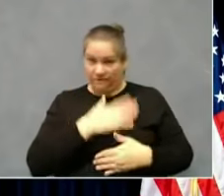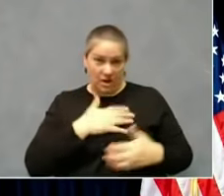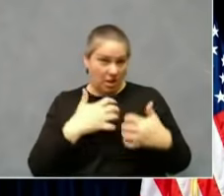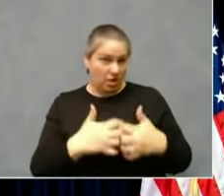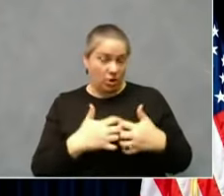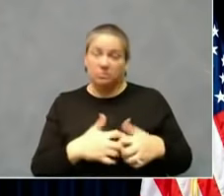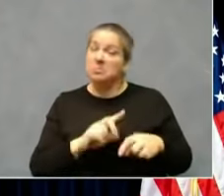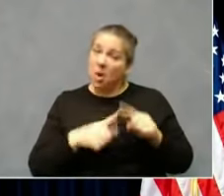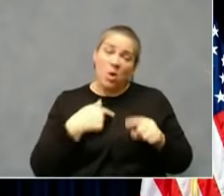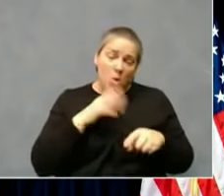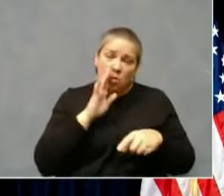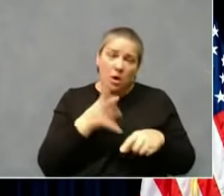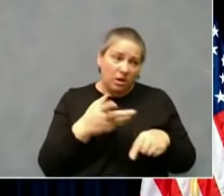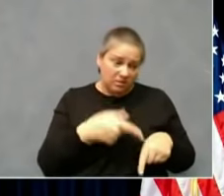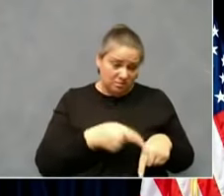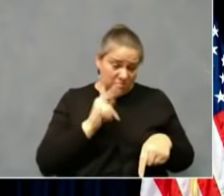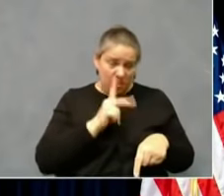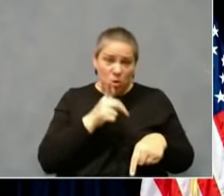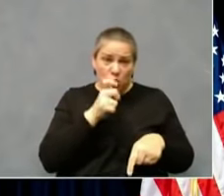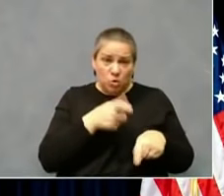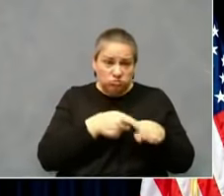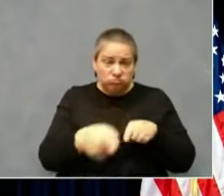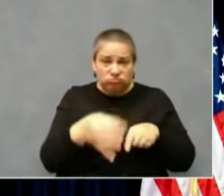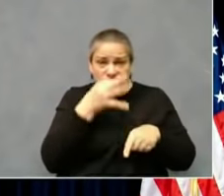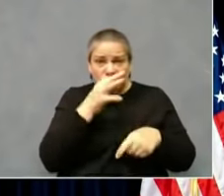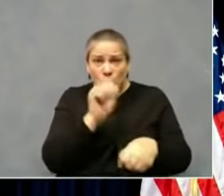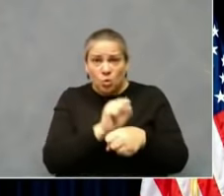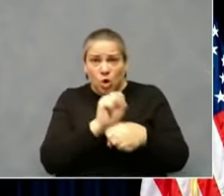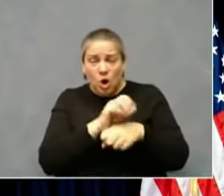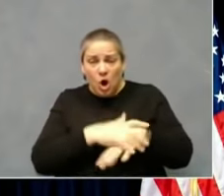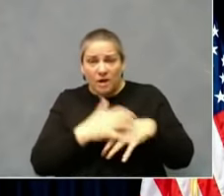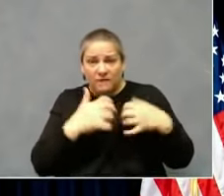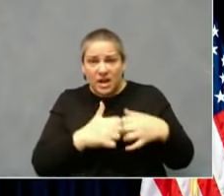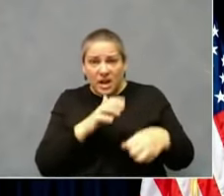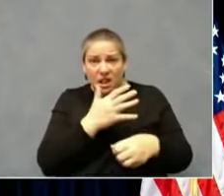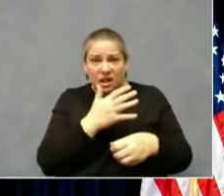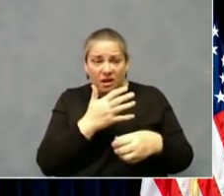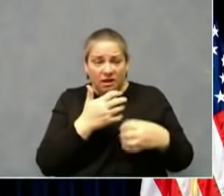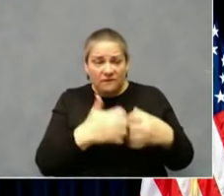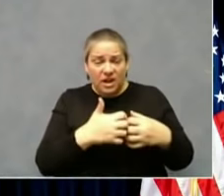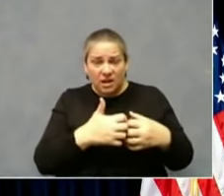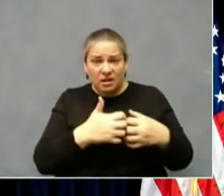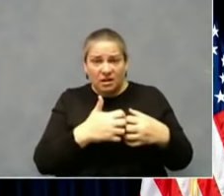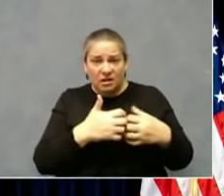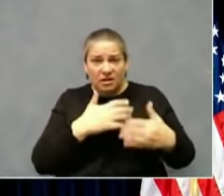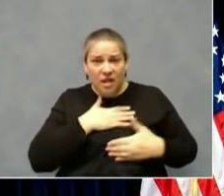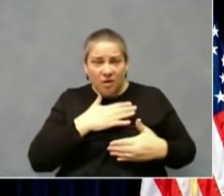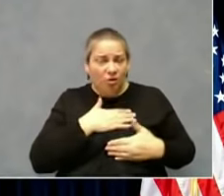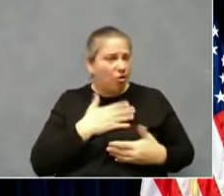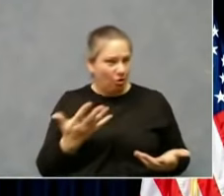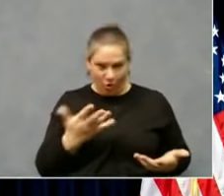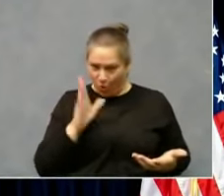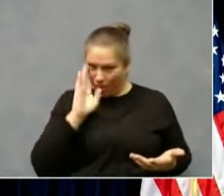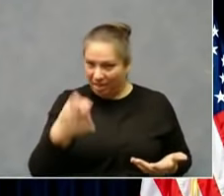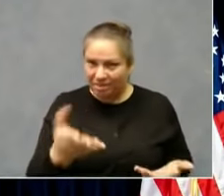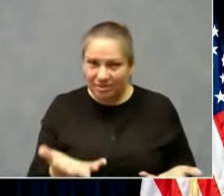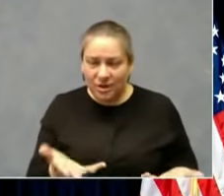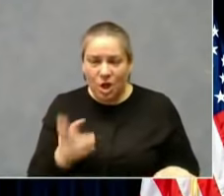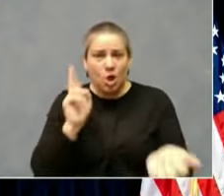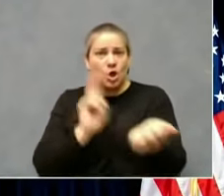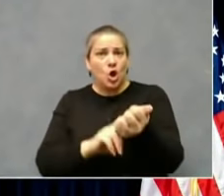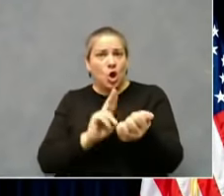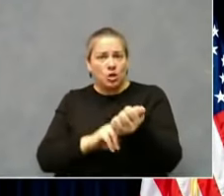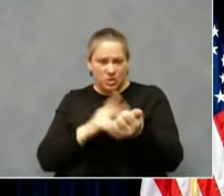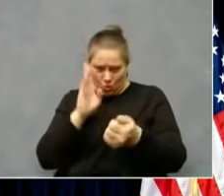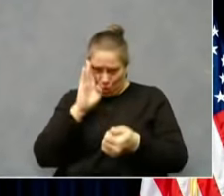doctors long before we run out of the bed that they need. We are working with the hospital systems. I'm not sure we have a specific